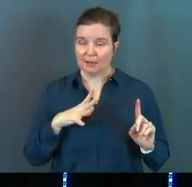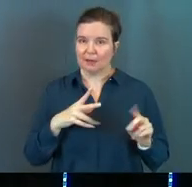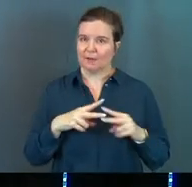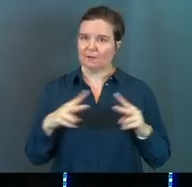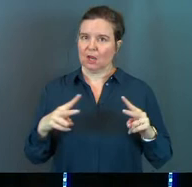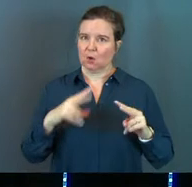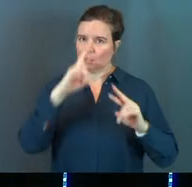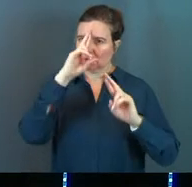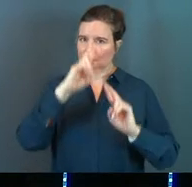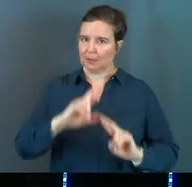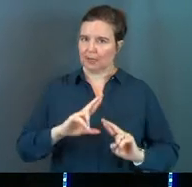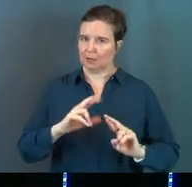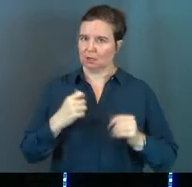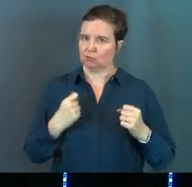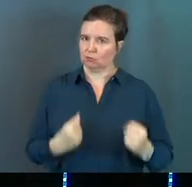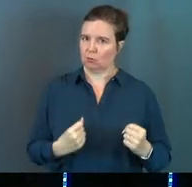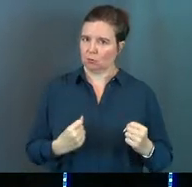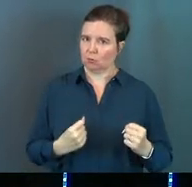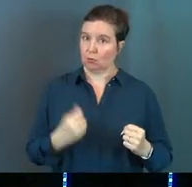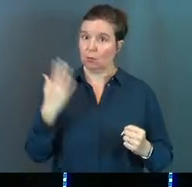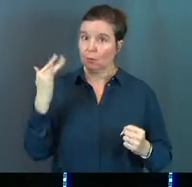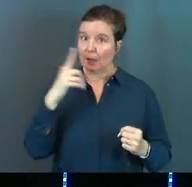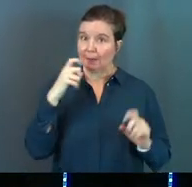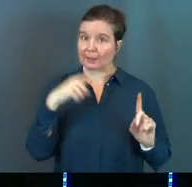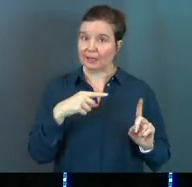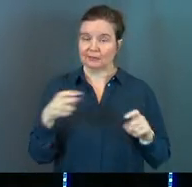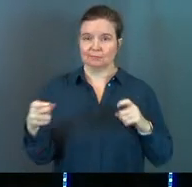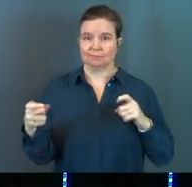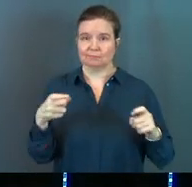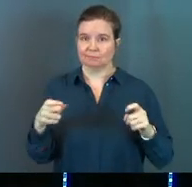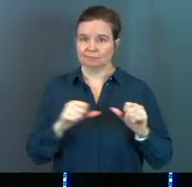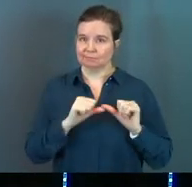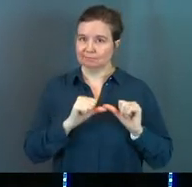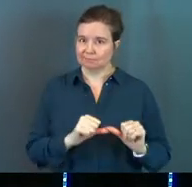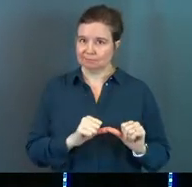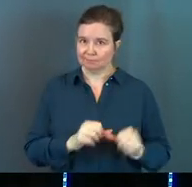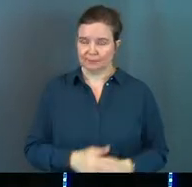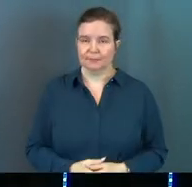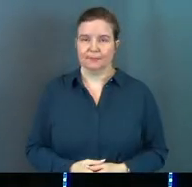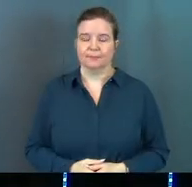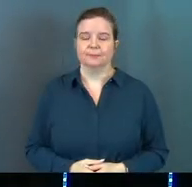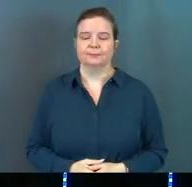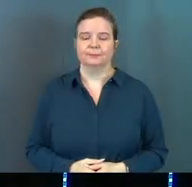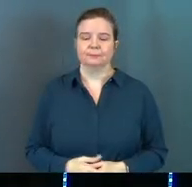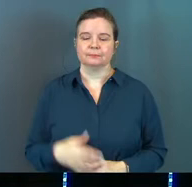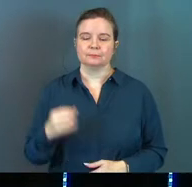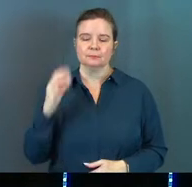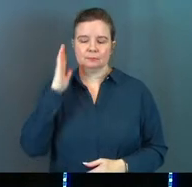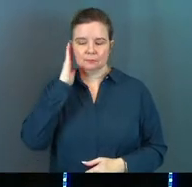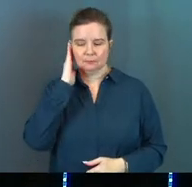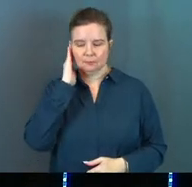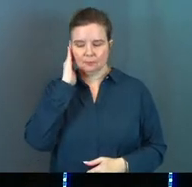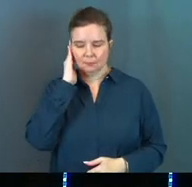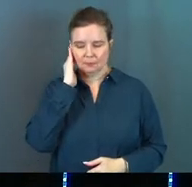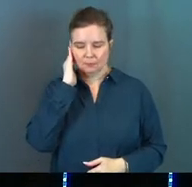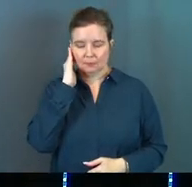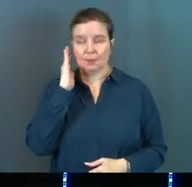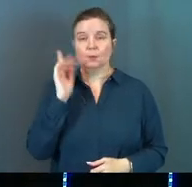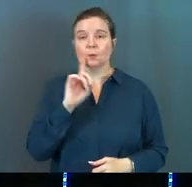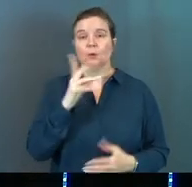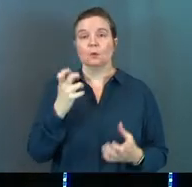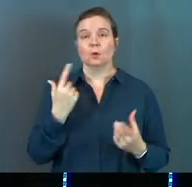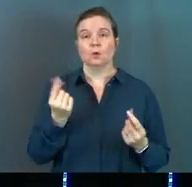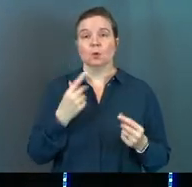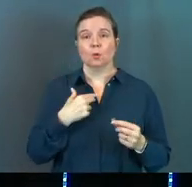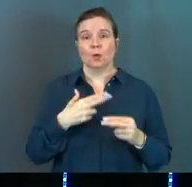very respectable and strong because he's in absolute control. And what we really want to do is